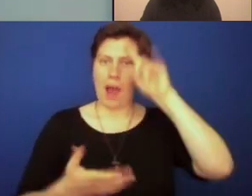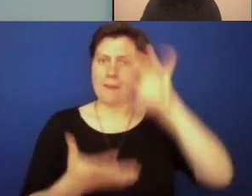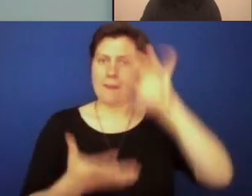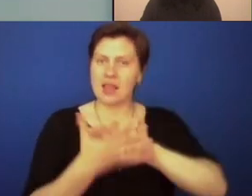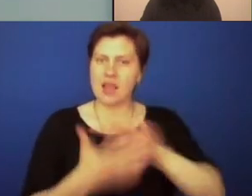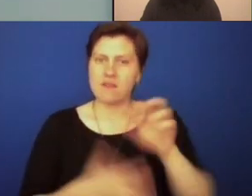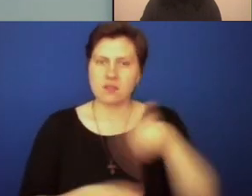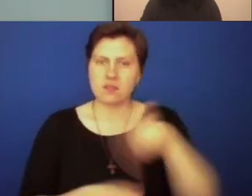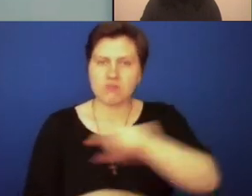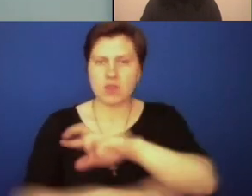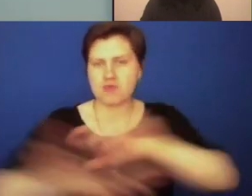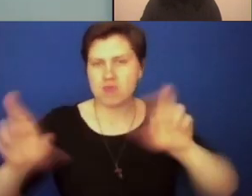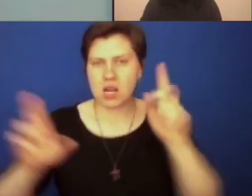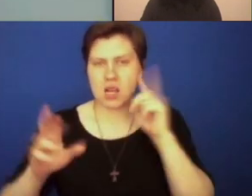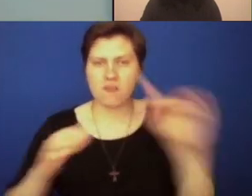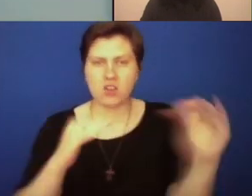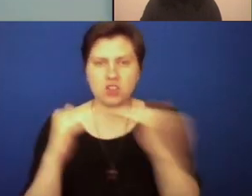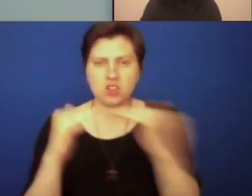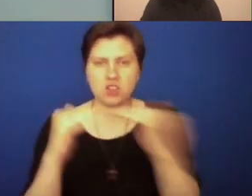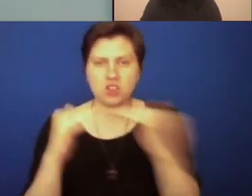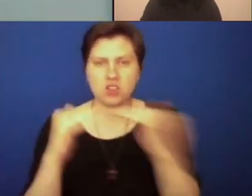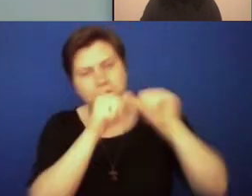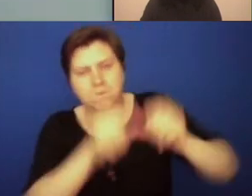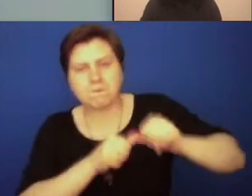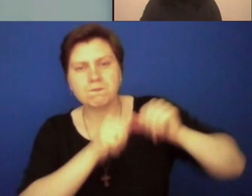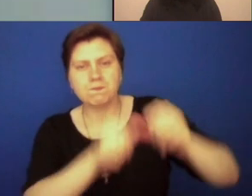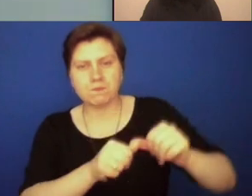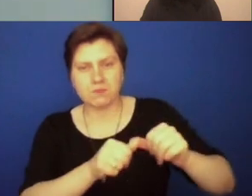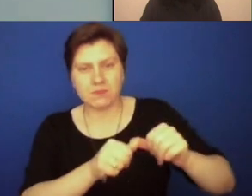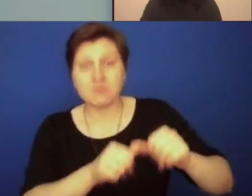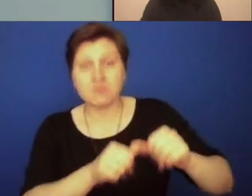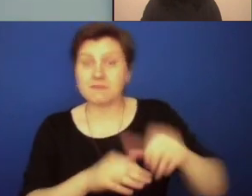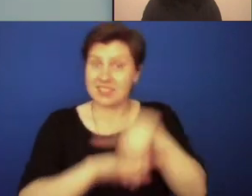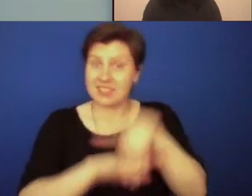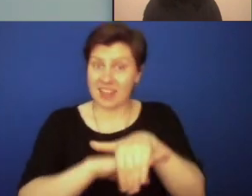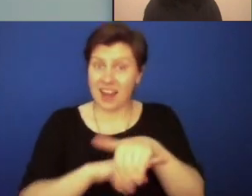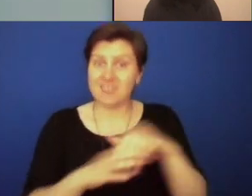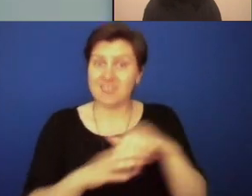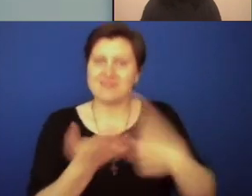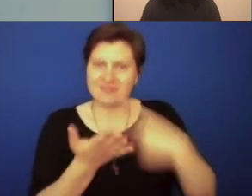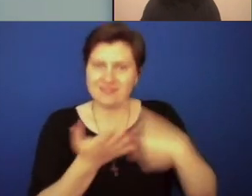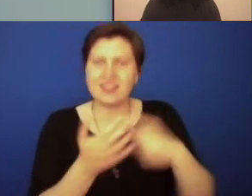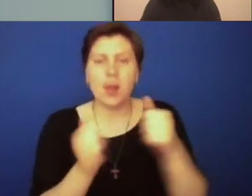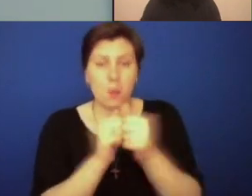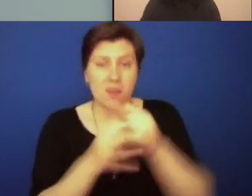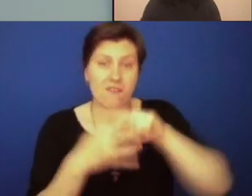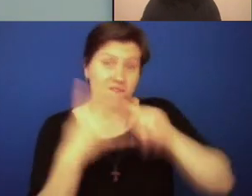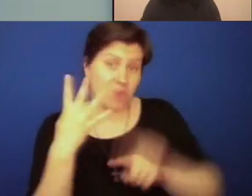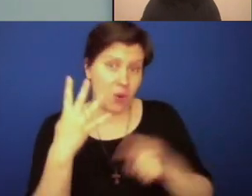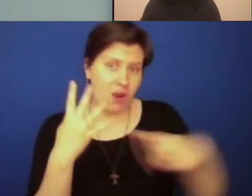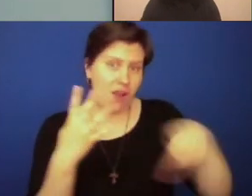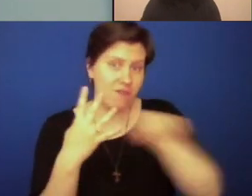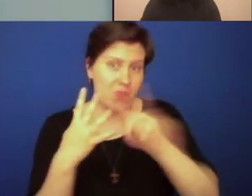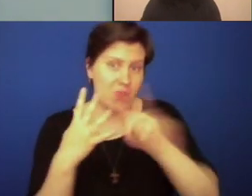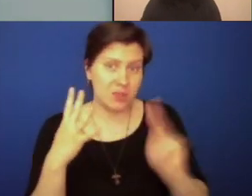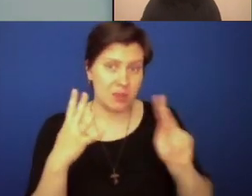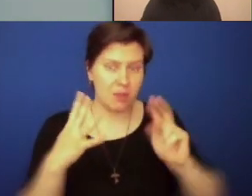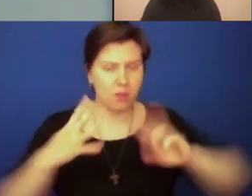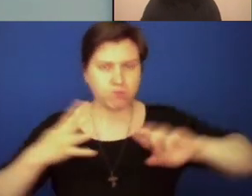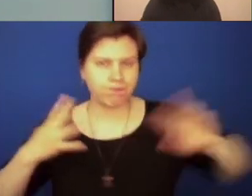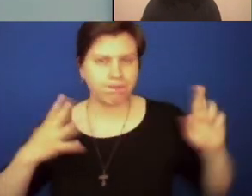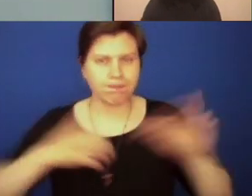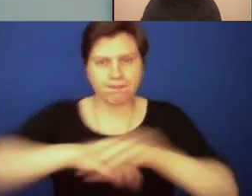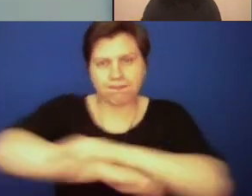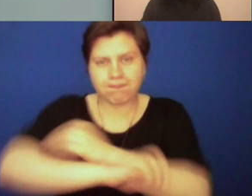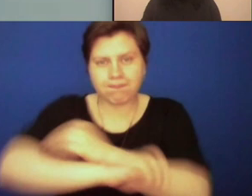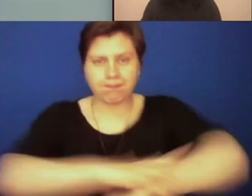justice ready to continue the struggle well into tomorrow. Tonight is a conversation with four of those champions for justice. It